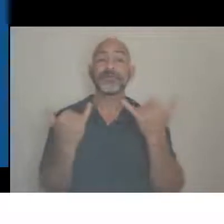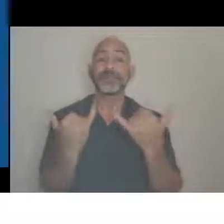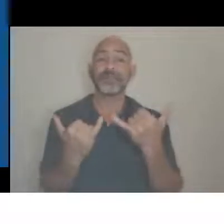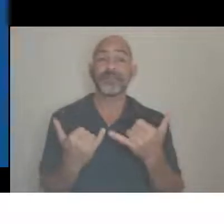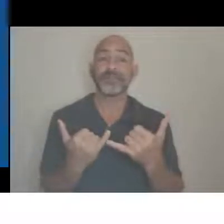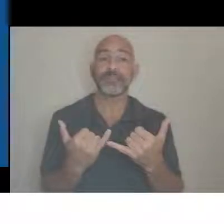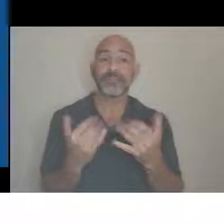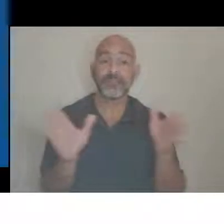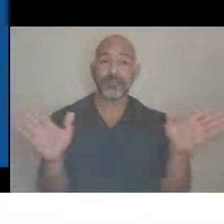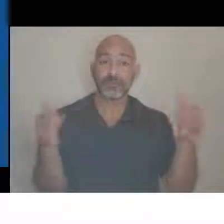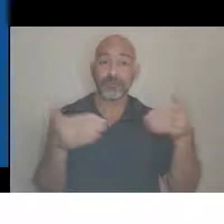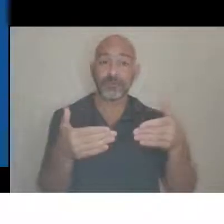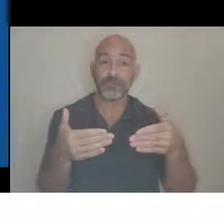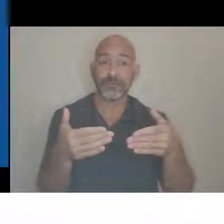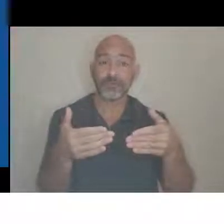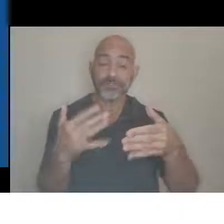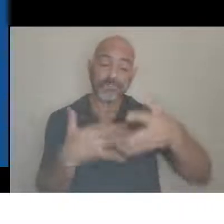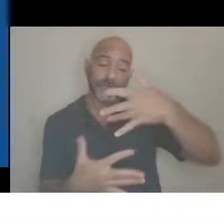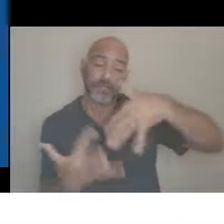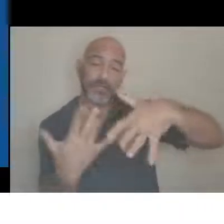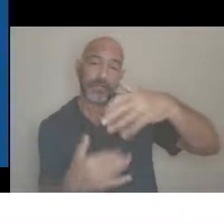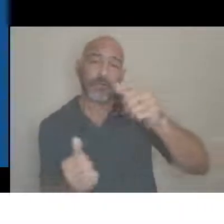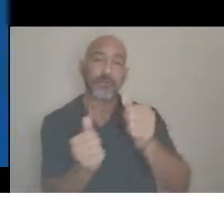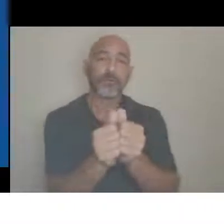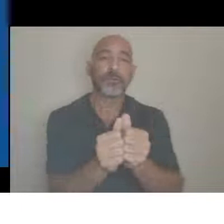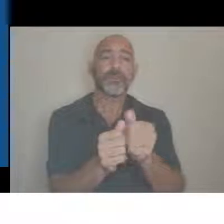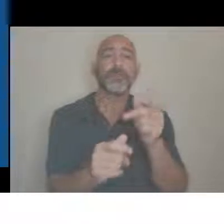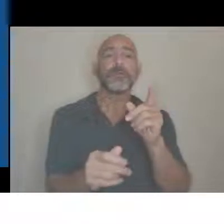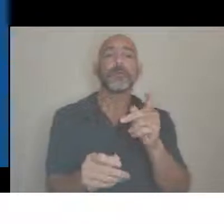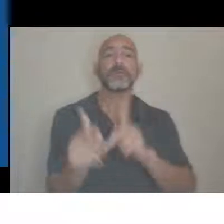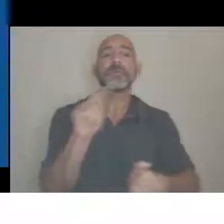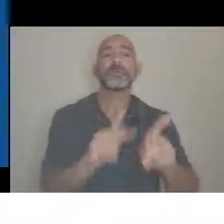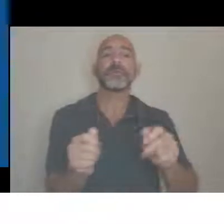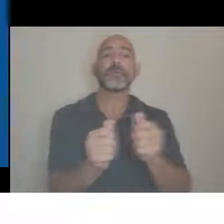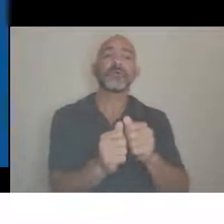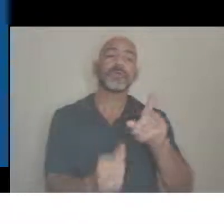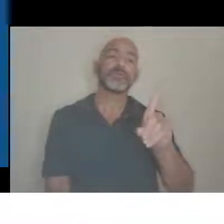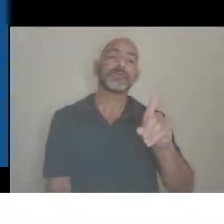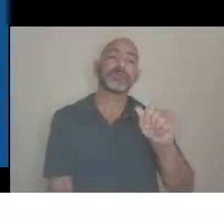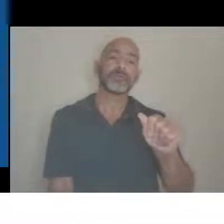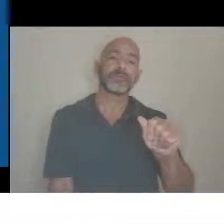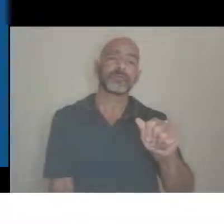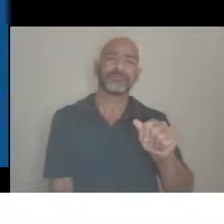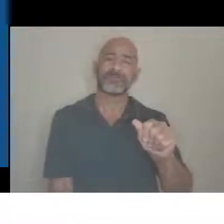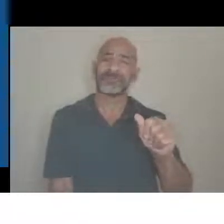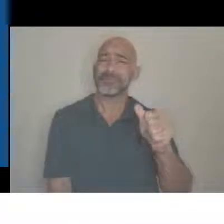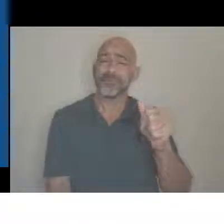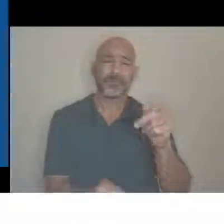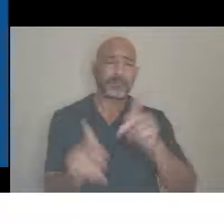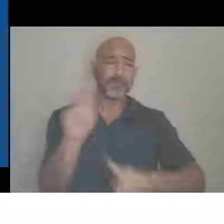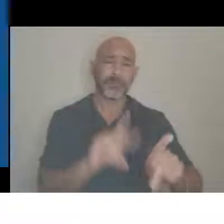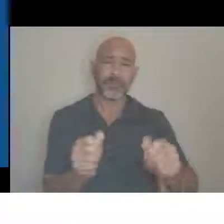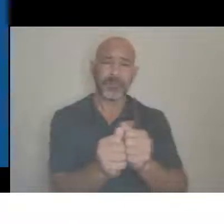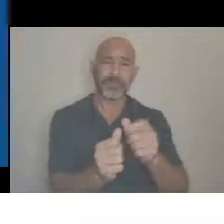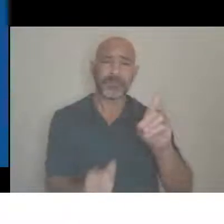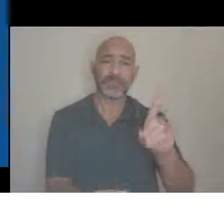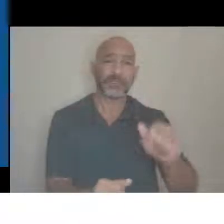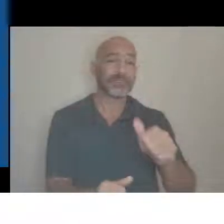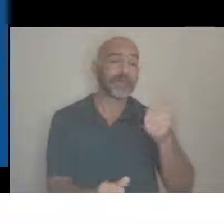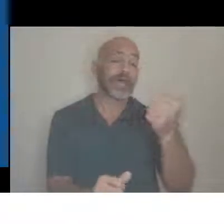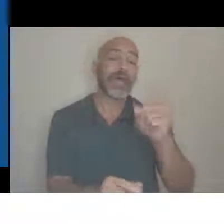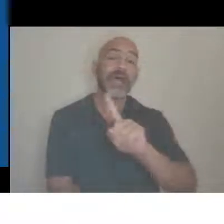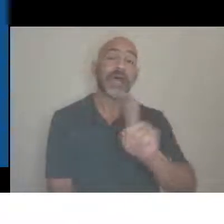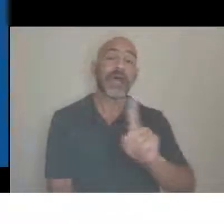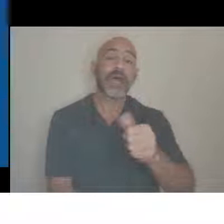disabilities are everywhere in our communities. One out of every three to four Louisianans has a disability.